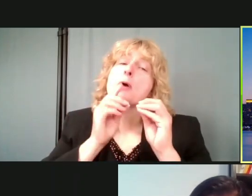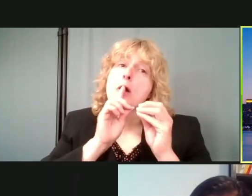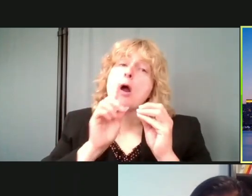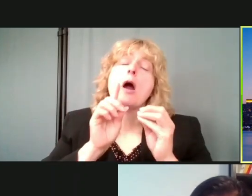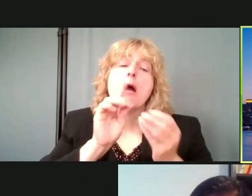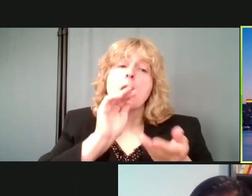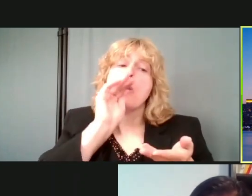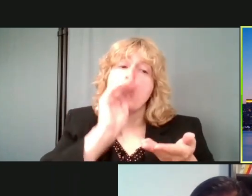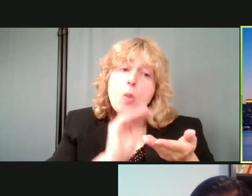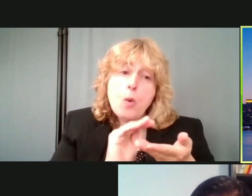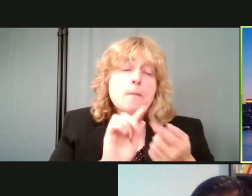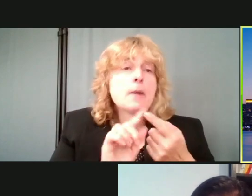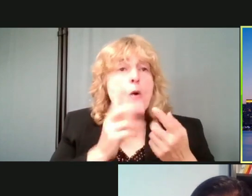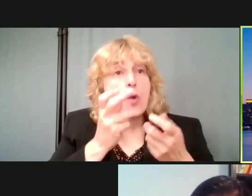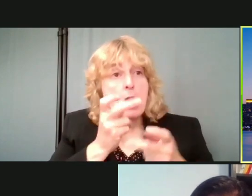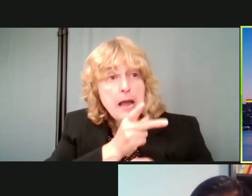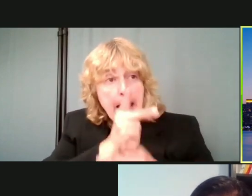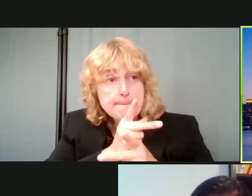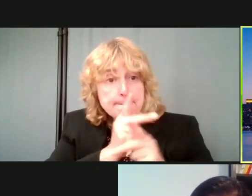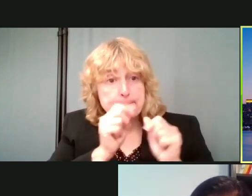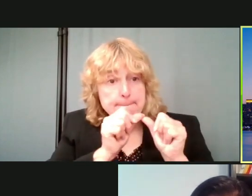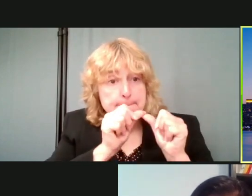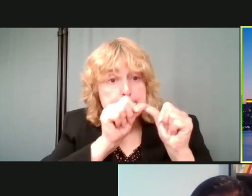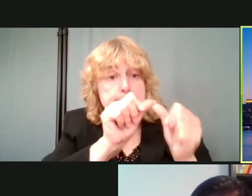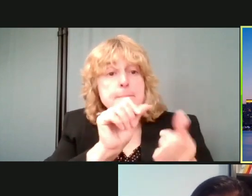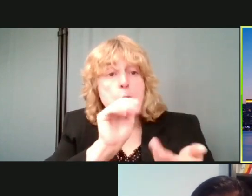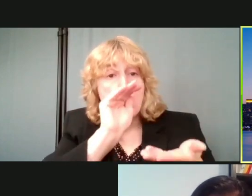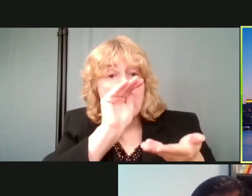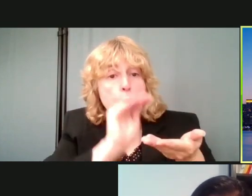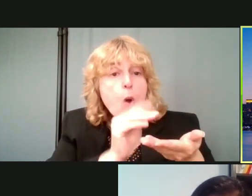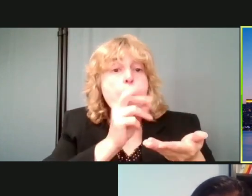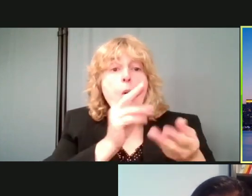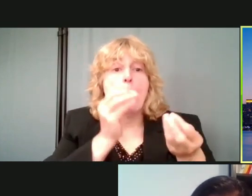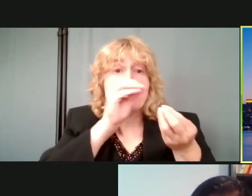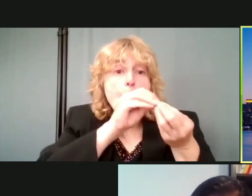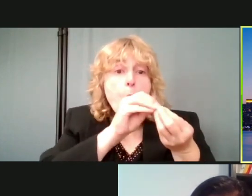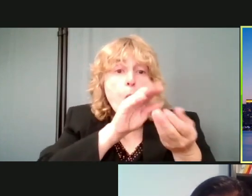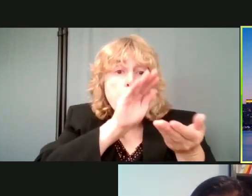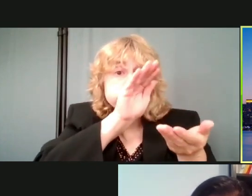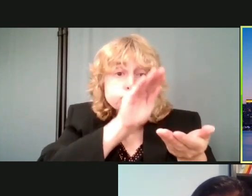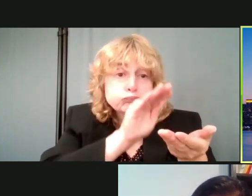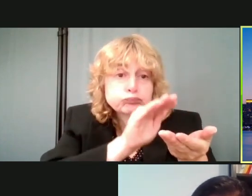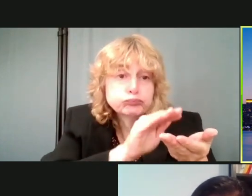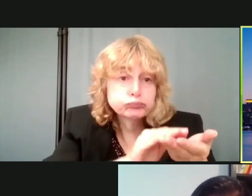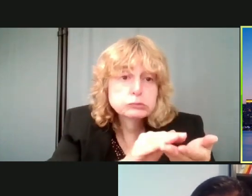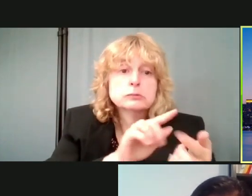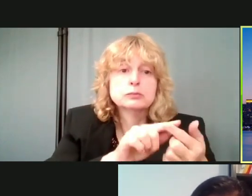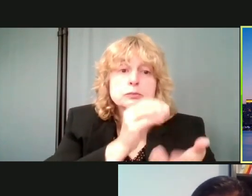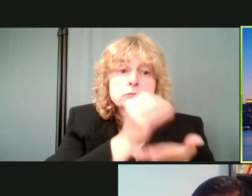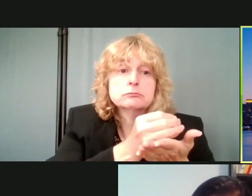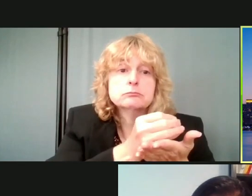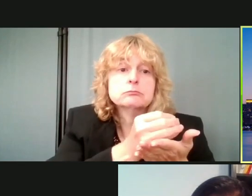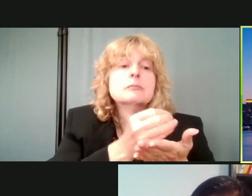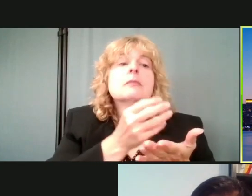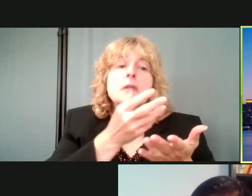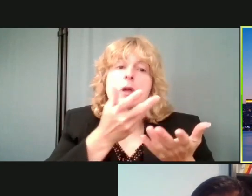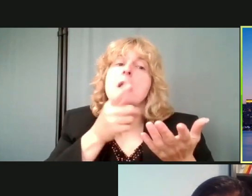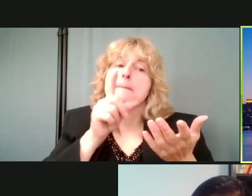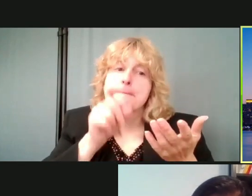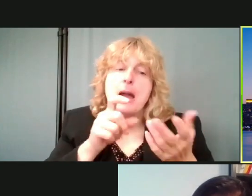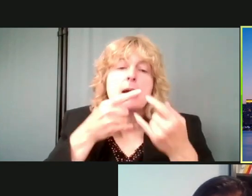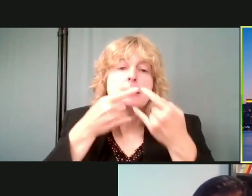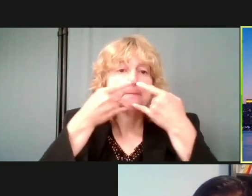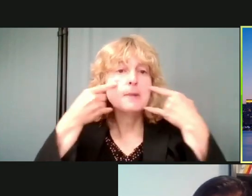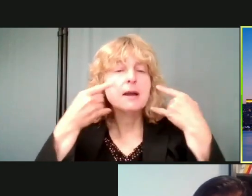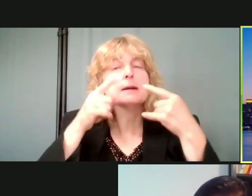lower, we have to do this. We have to mask. We have to social distance. We have to keep taking care of each